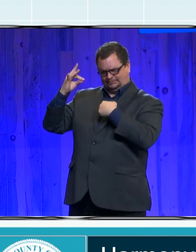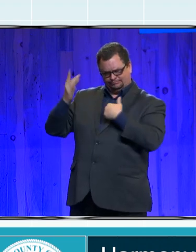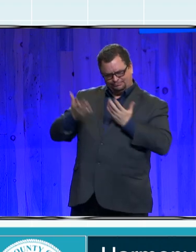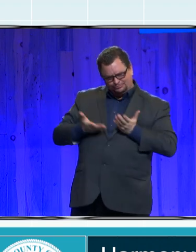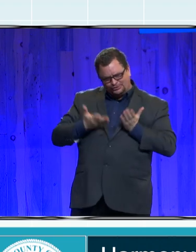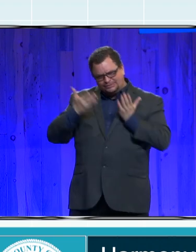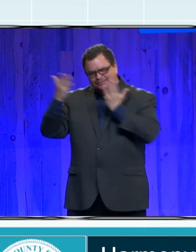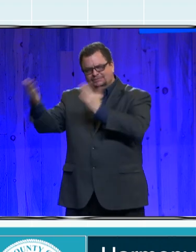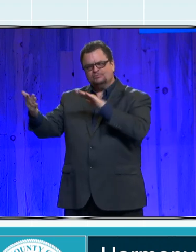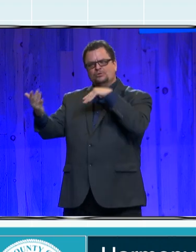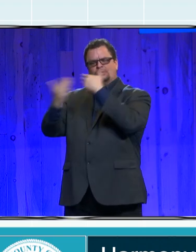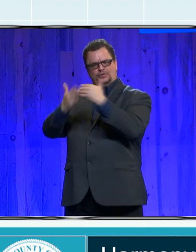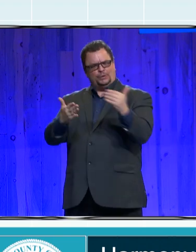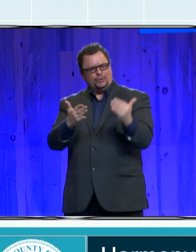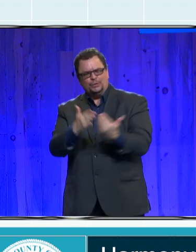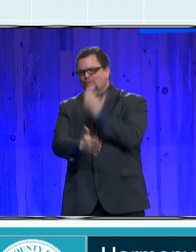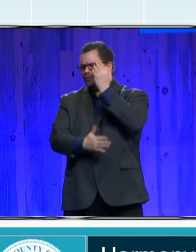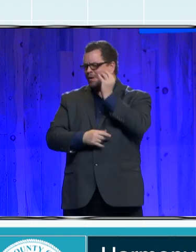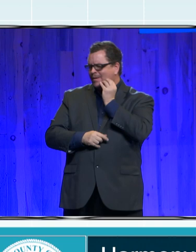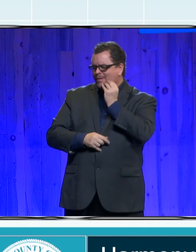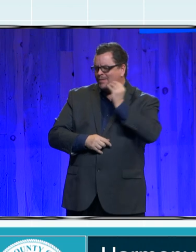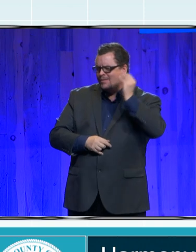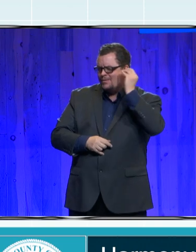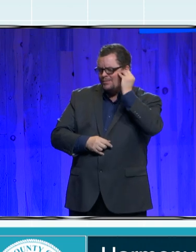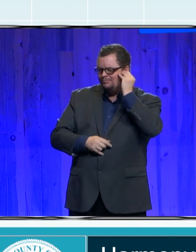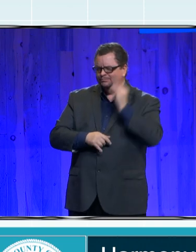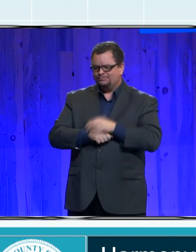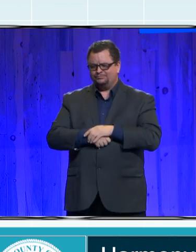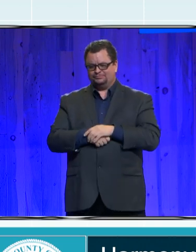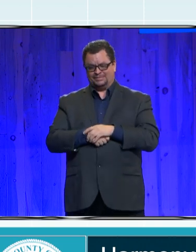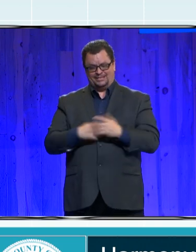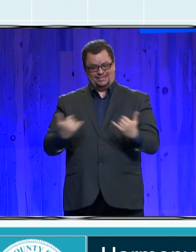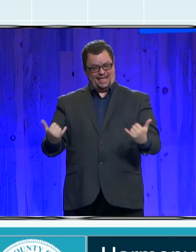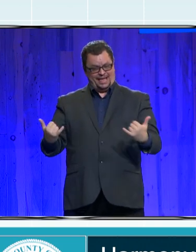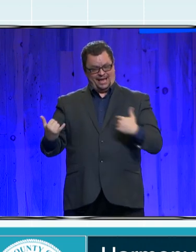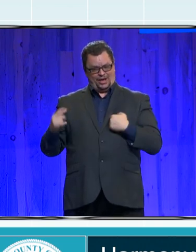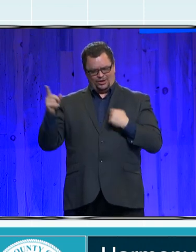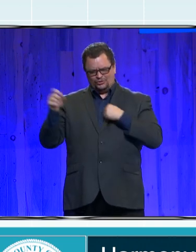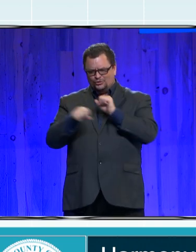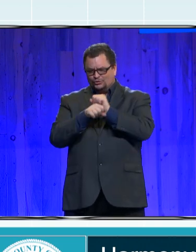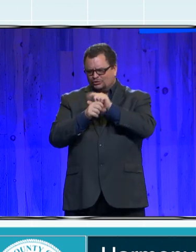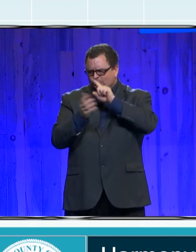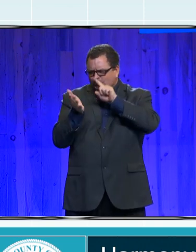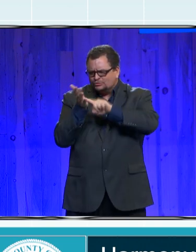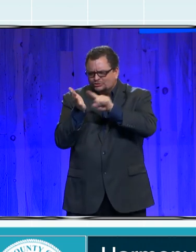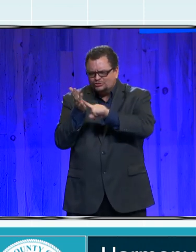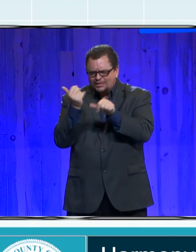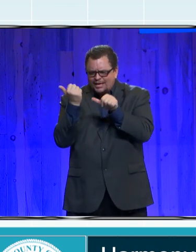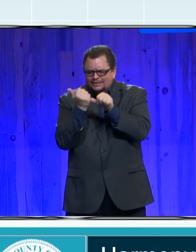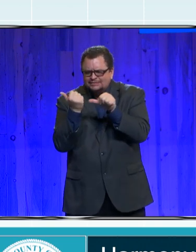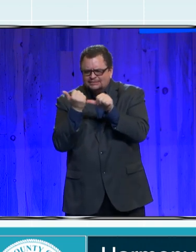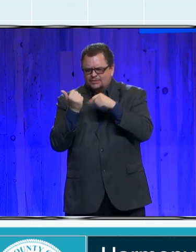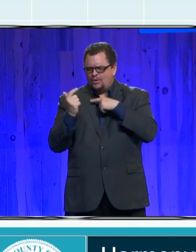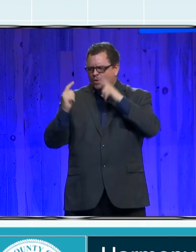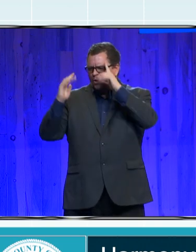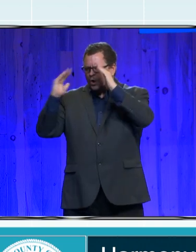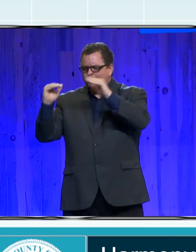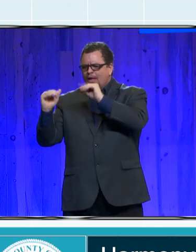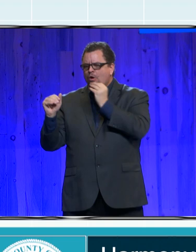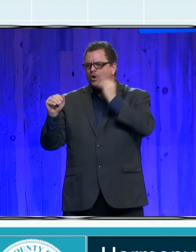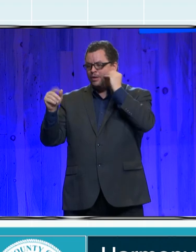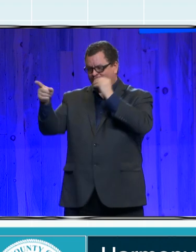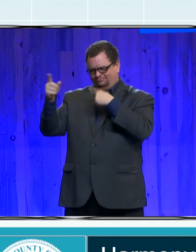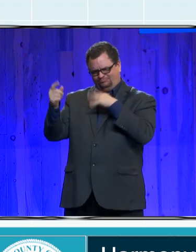Today, I work at Hope and Home as a research assistant. And I guess once you're a Hope and Homey, you're always a Hope and Homey.